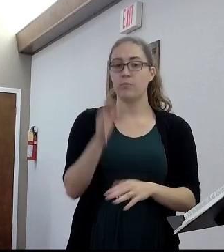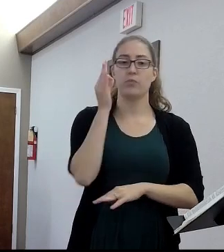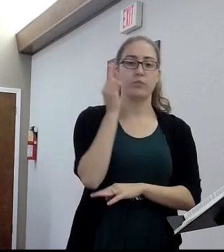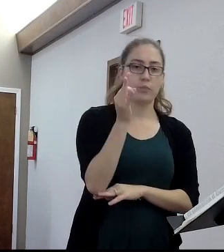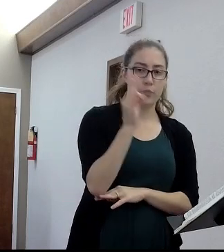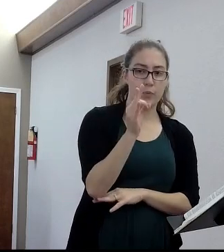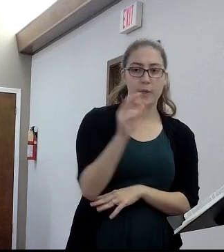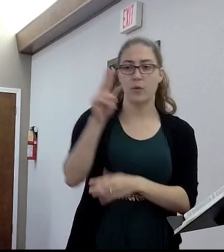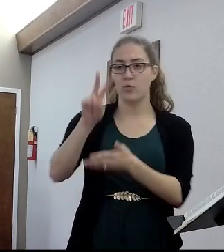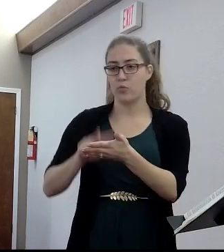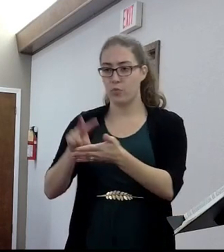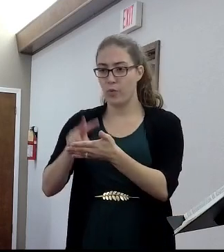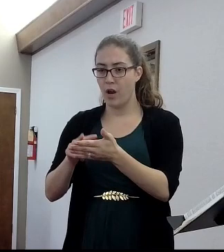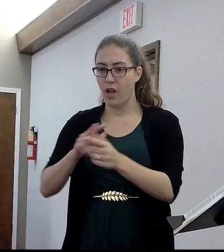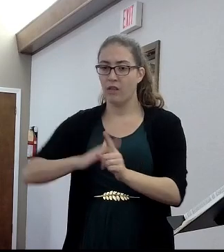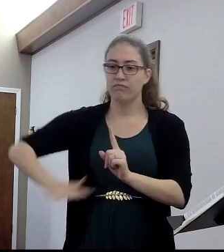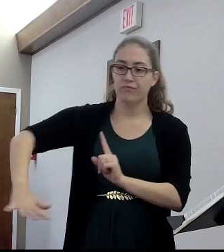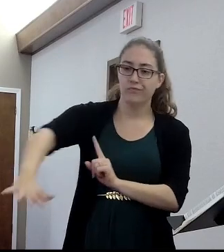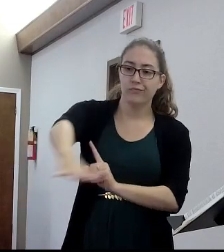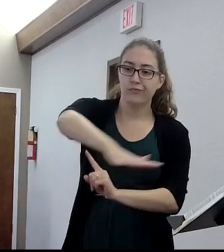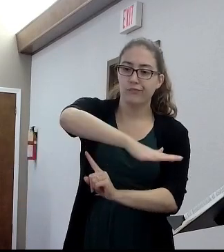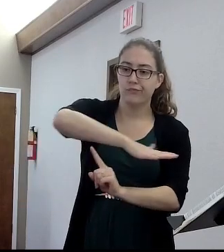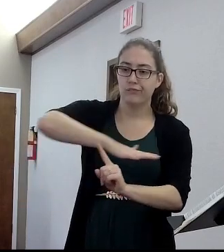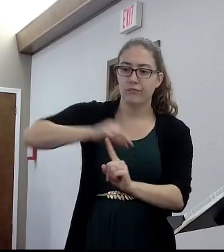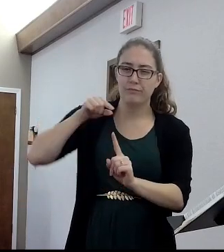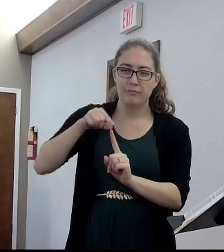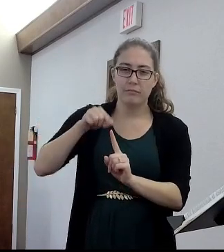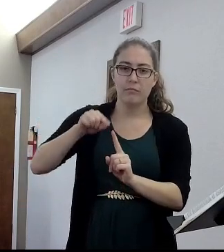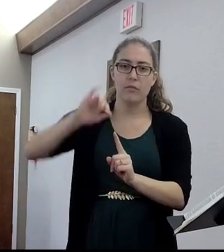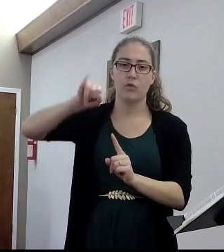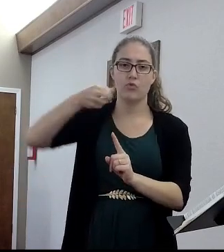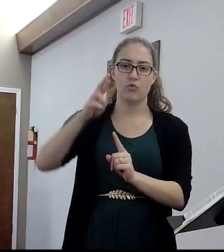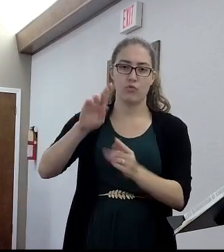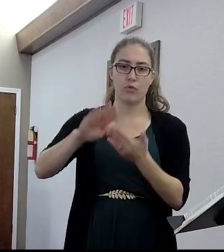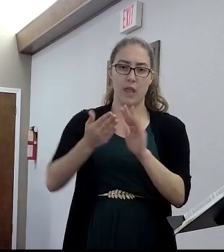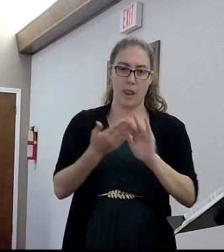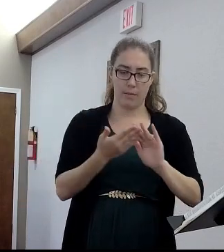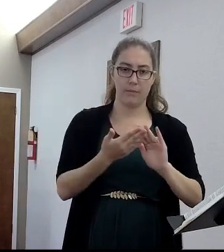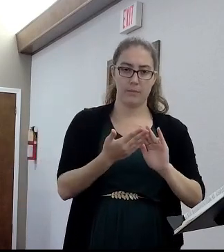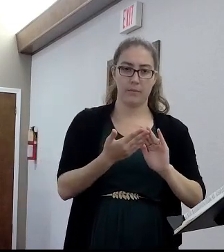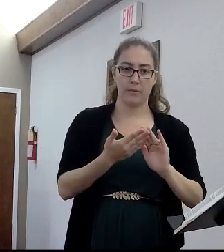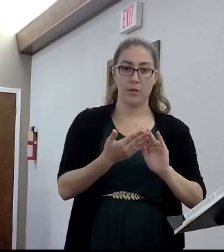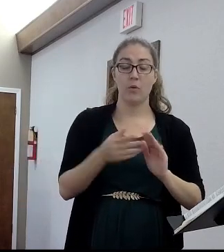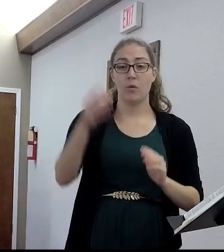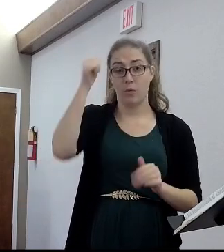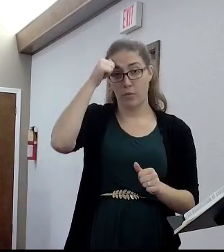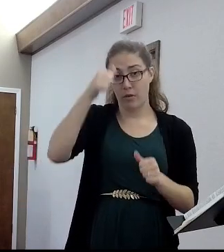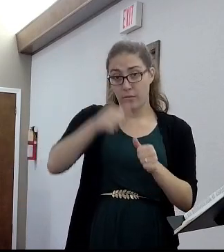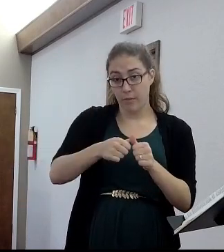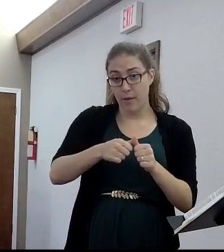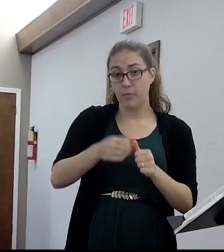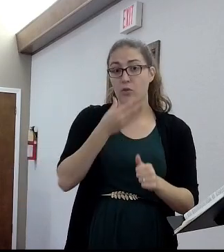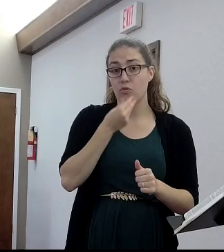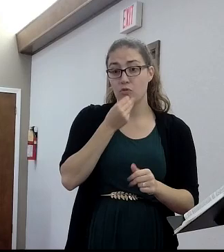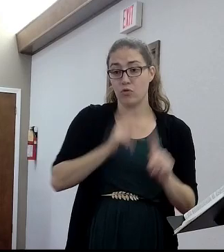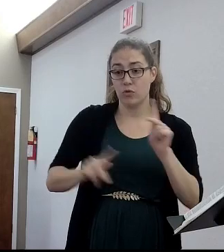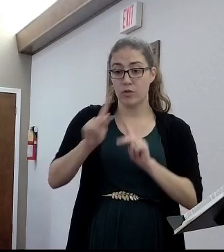the area of Jerusalem. Remember, this was written before 70 A.D. The Jewish people were still inhabiting Israel.